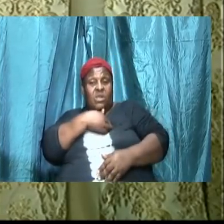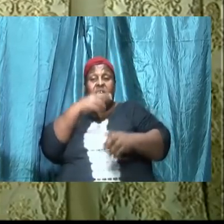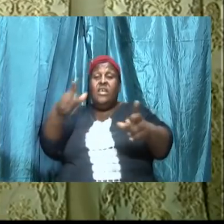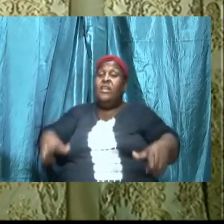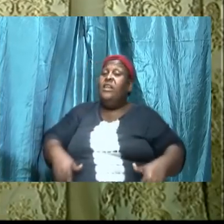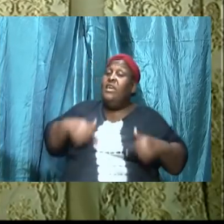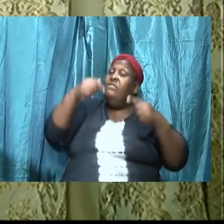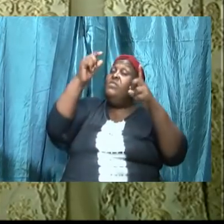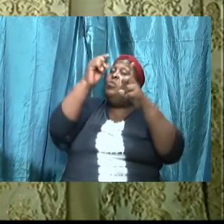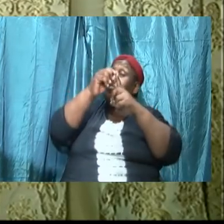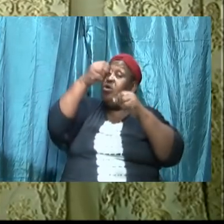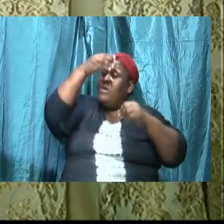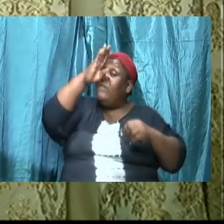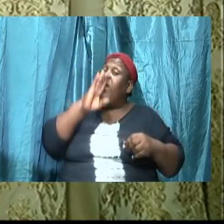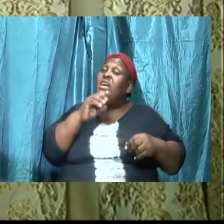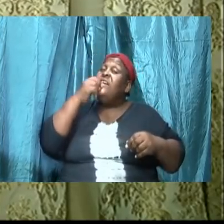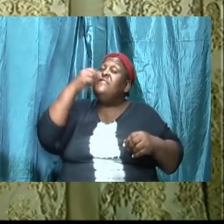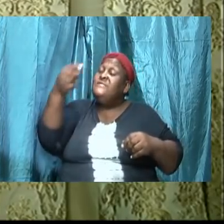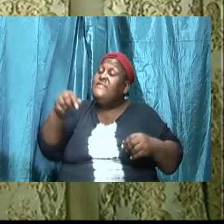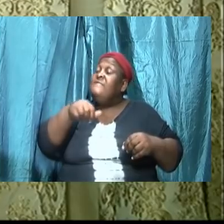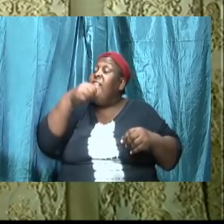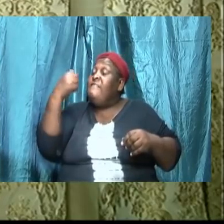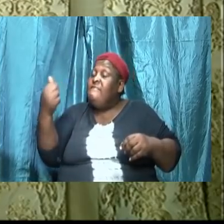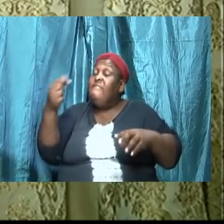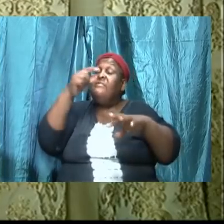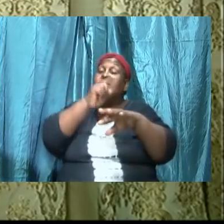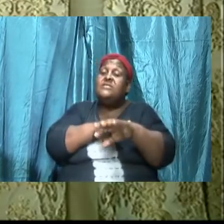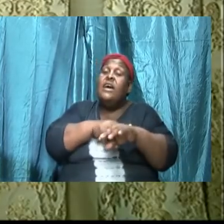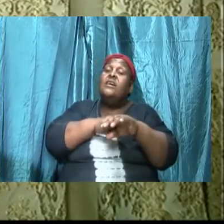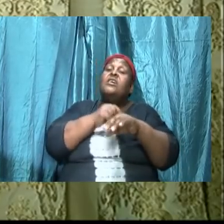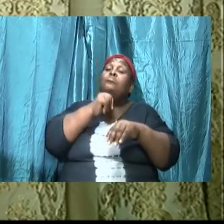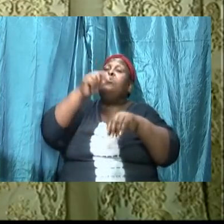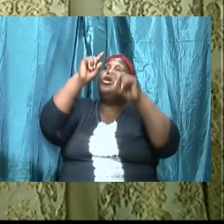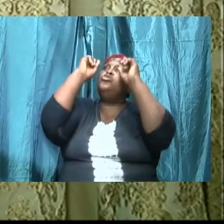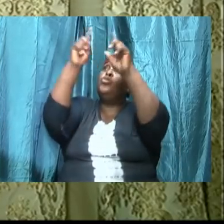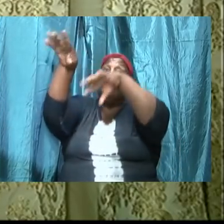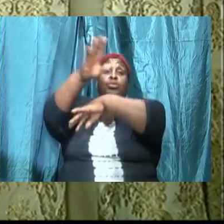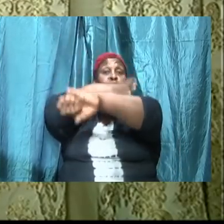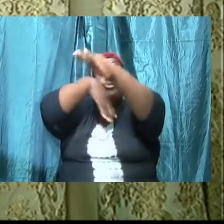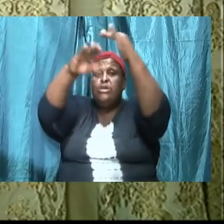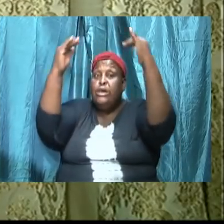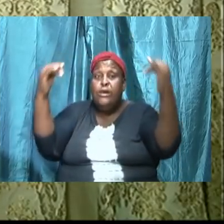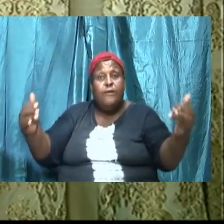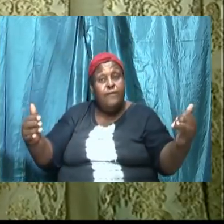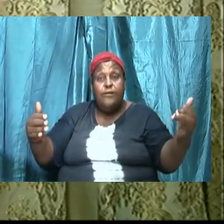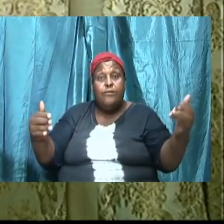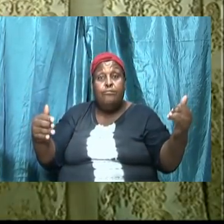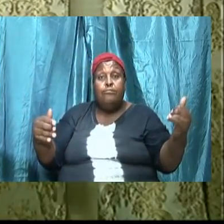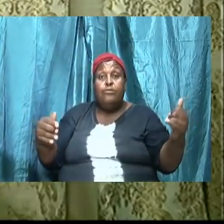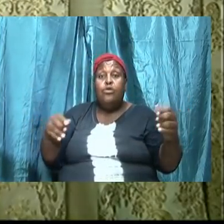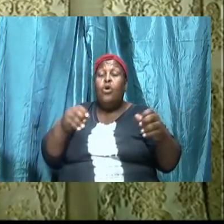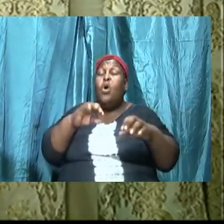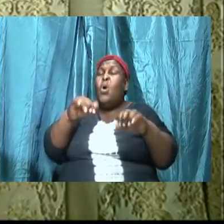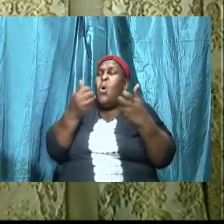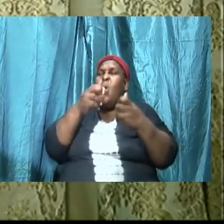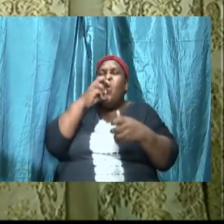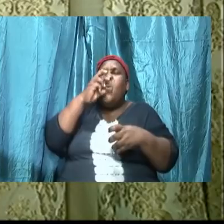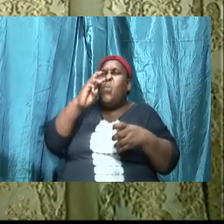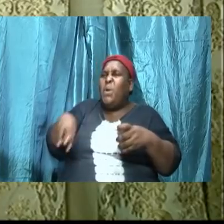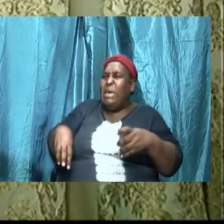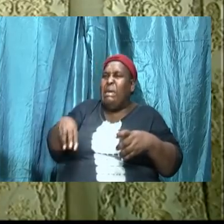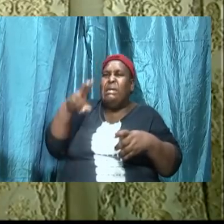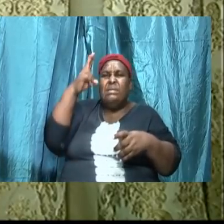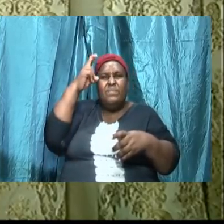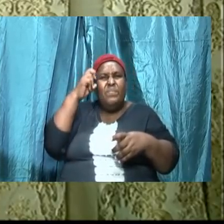say it another time we are not going to make it look how wicked the enemy is what he did then he has